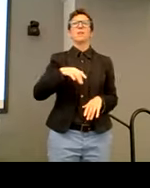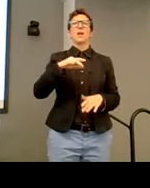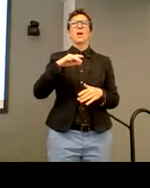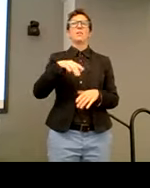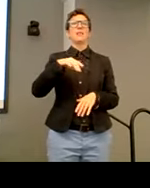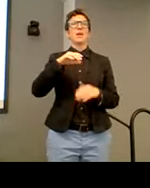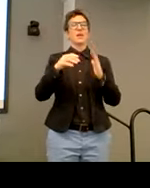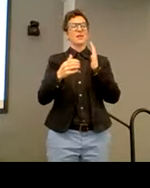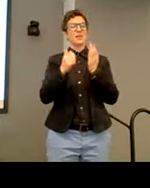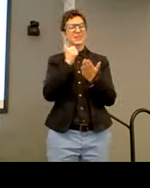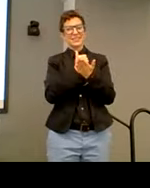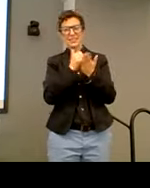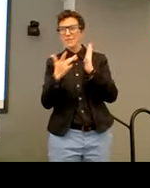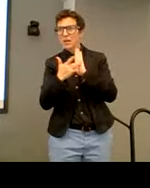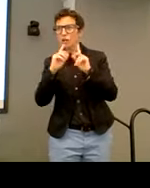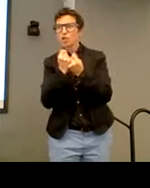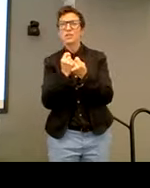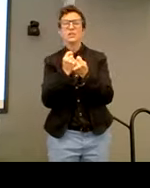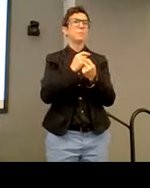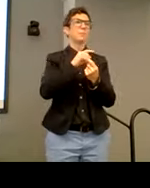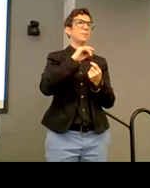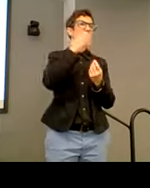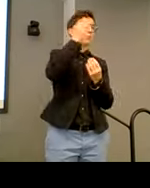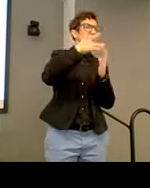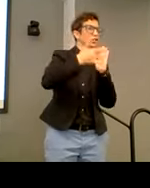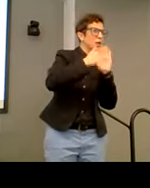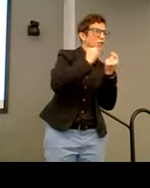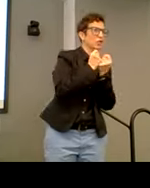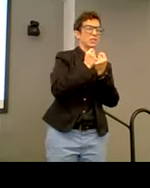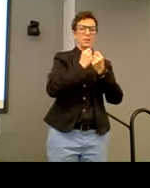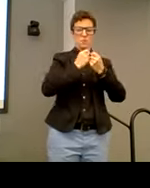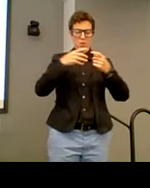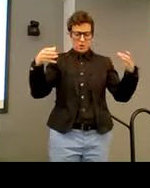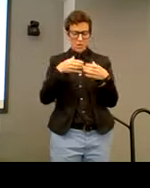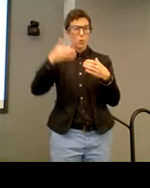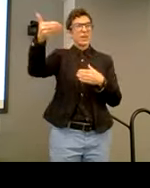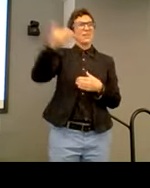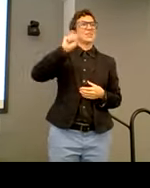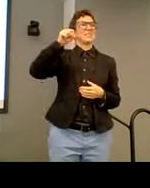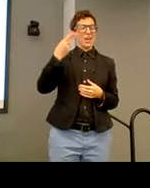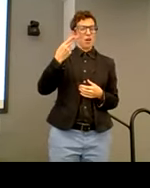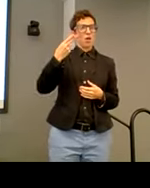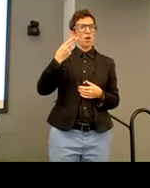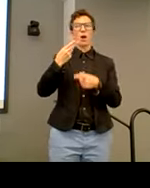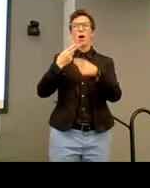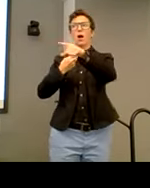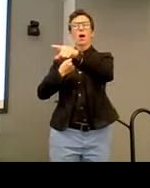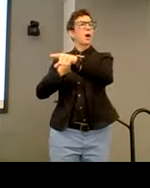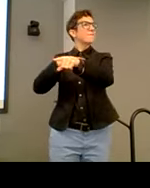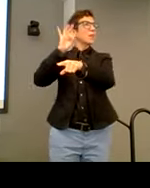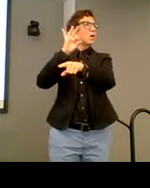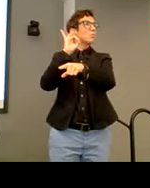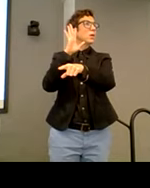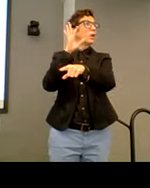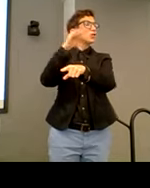assistive technology team, which will come up a little later as well. And we invited Sarah and found out that she was retiring